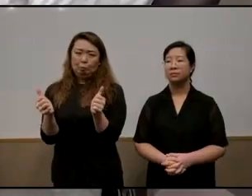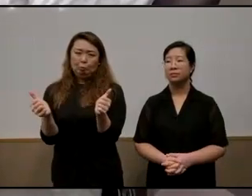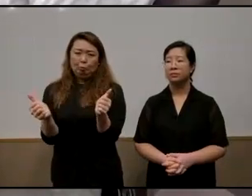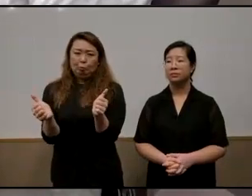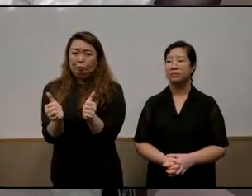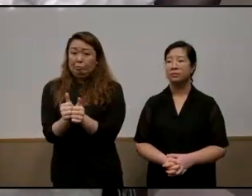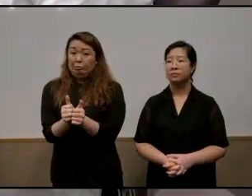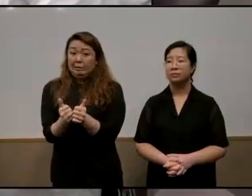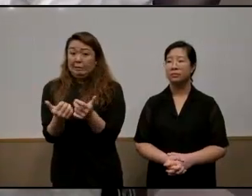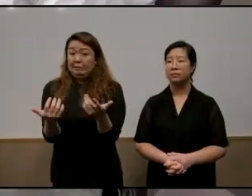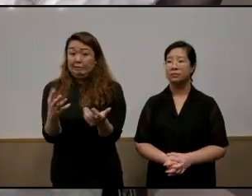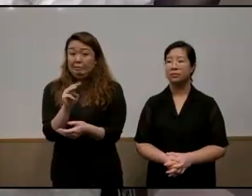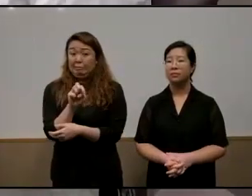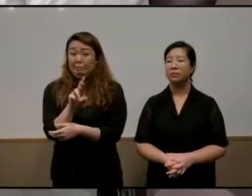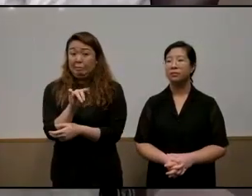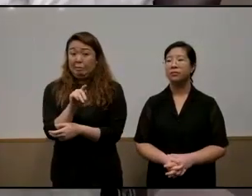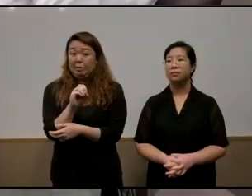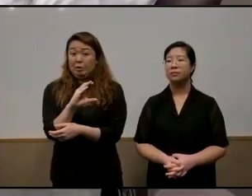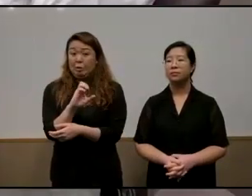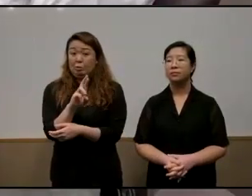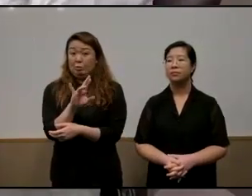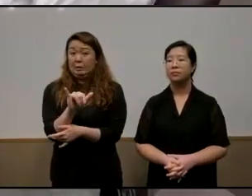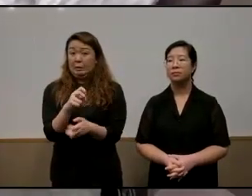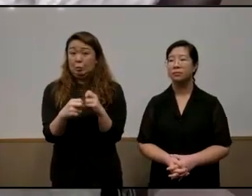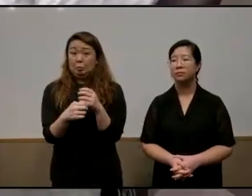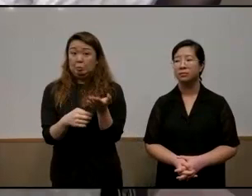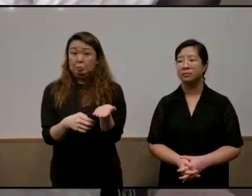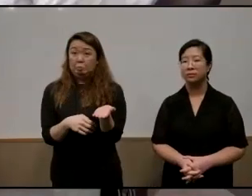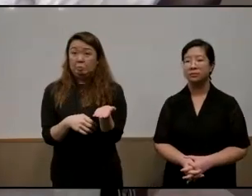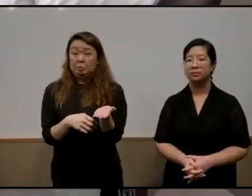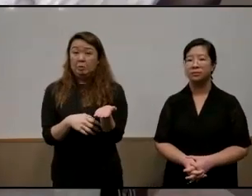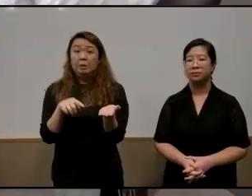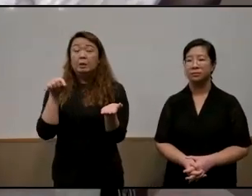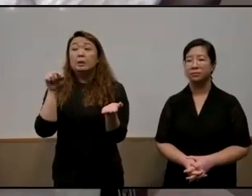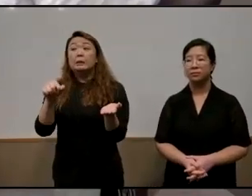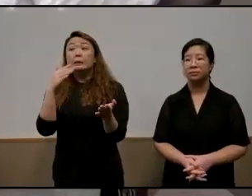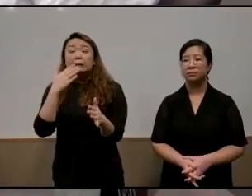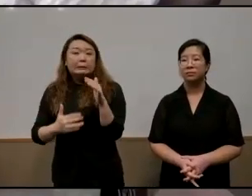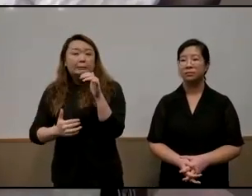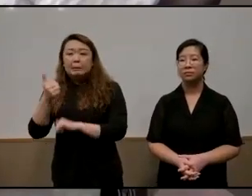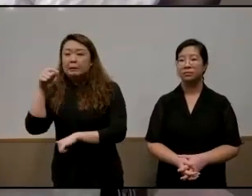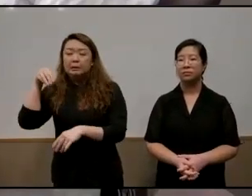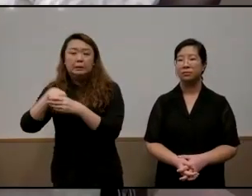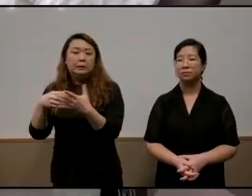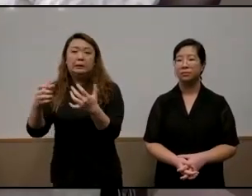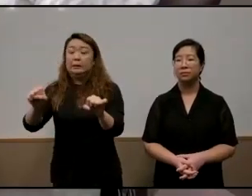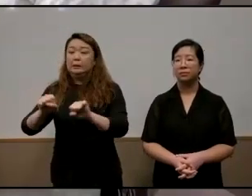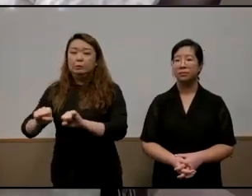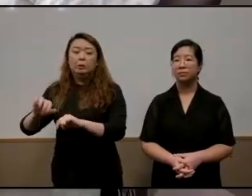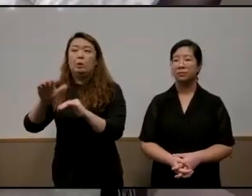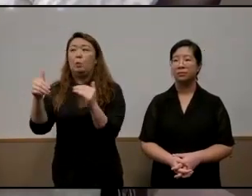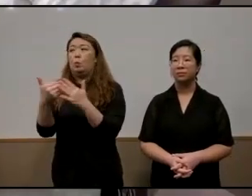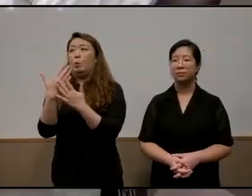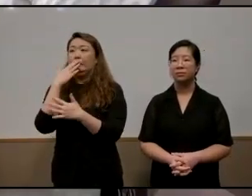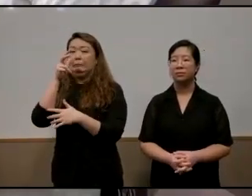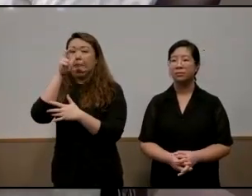meritocracy issue it's the best of the inefficient systems ineffective systems we have in the world